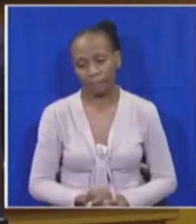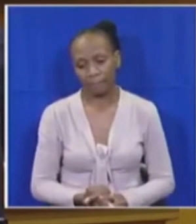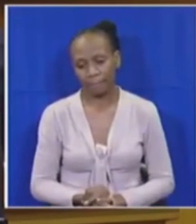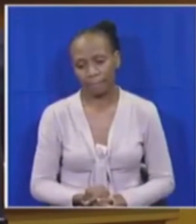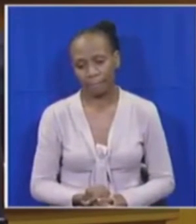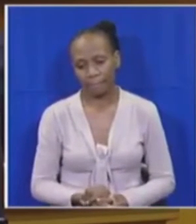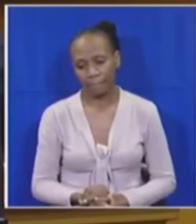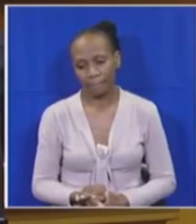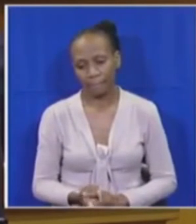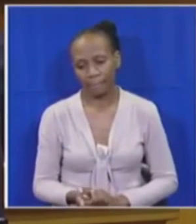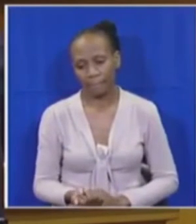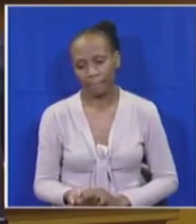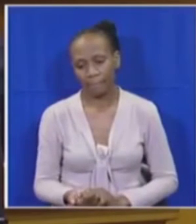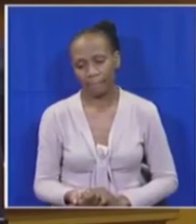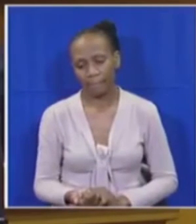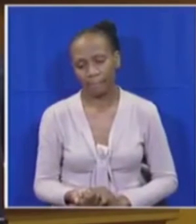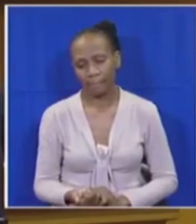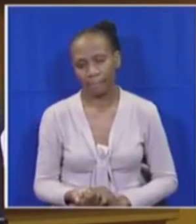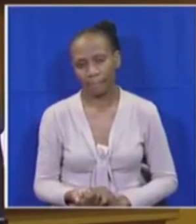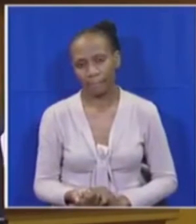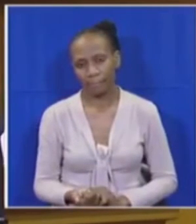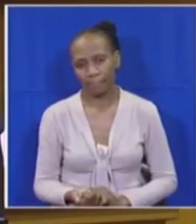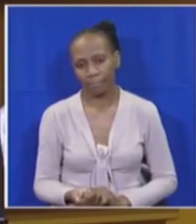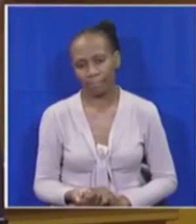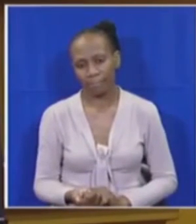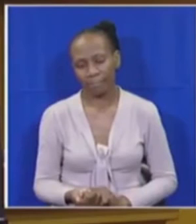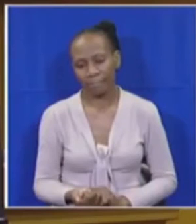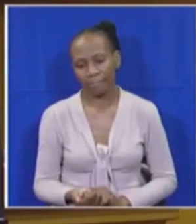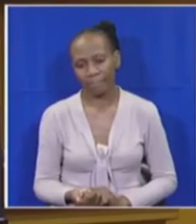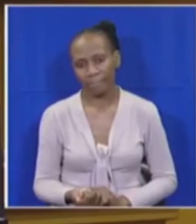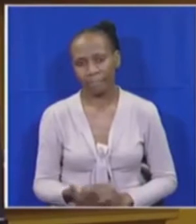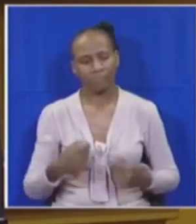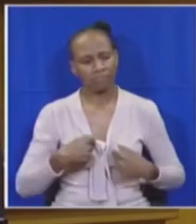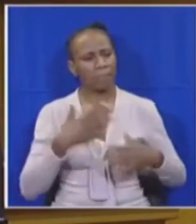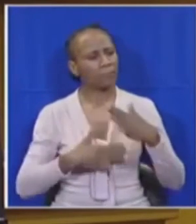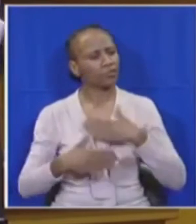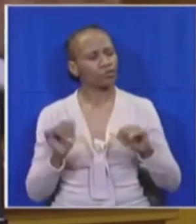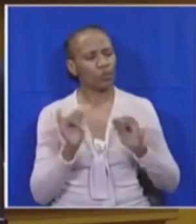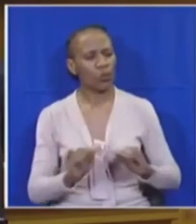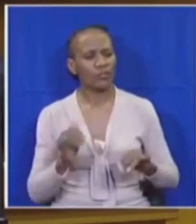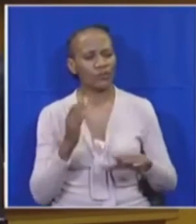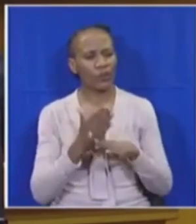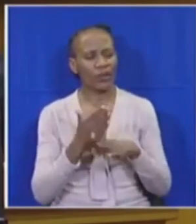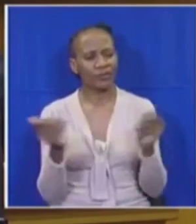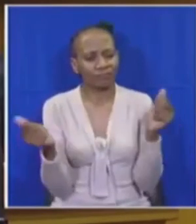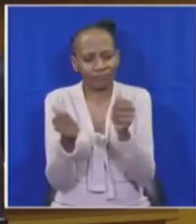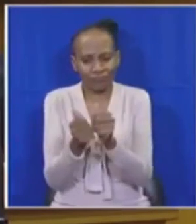We also look forward to working with the financial sector towards